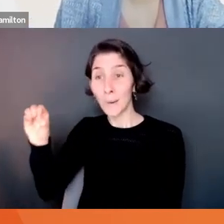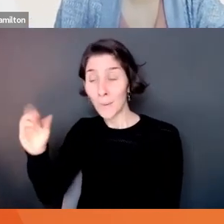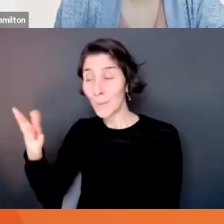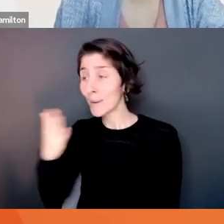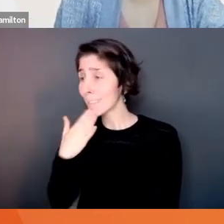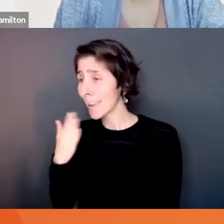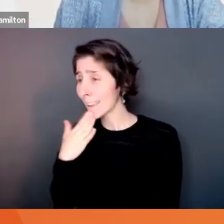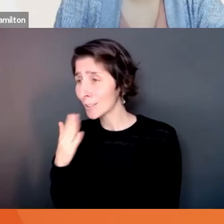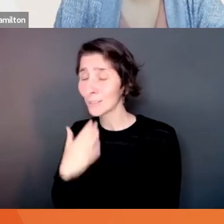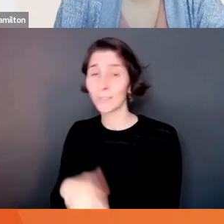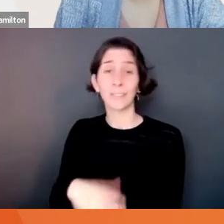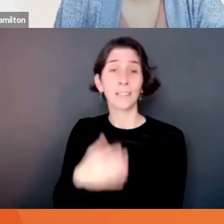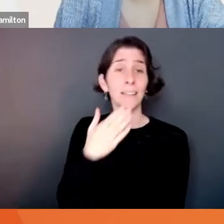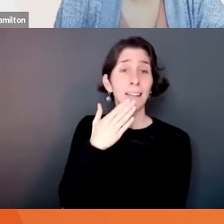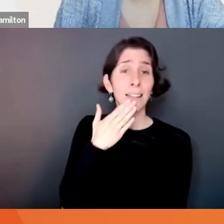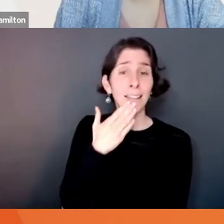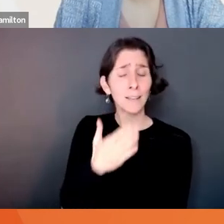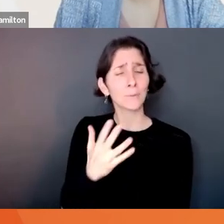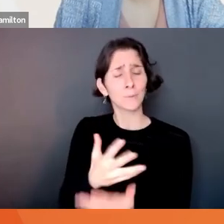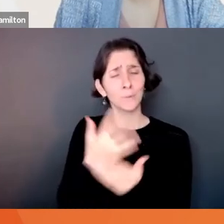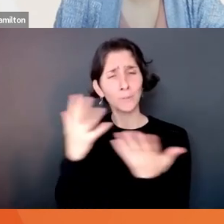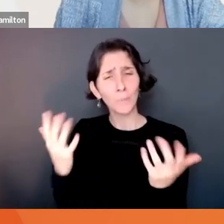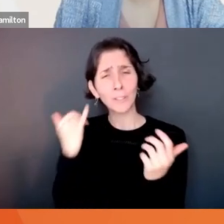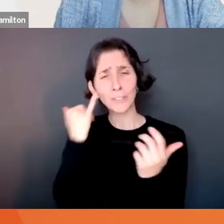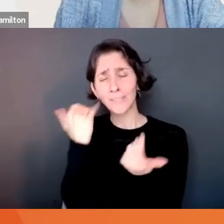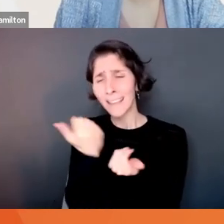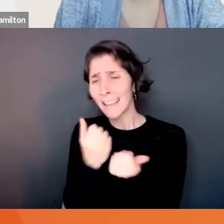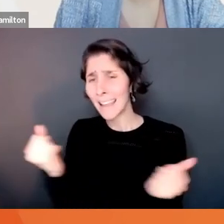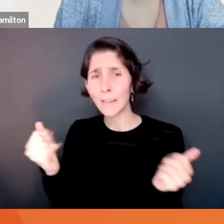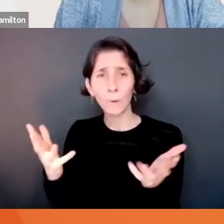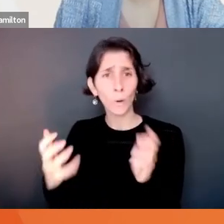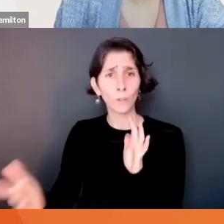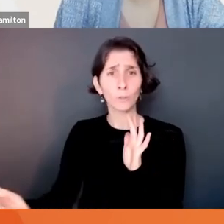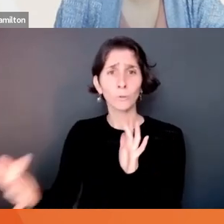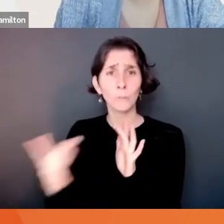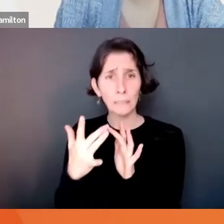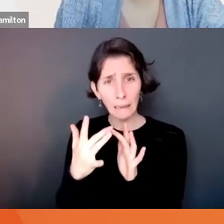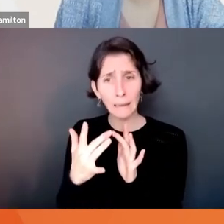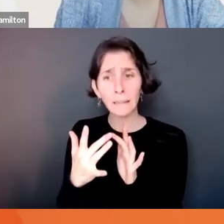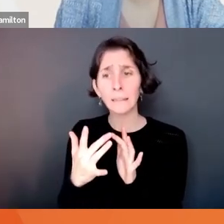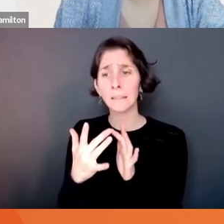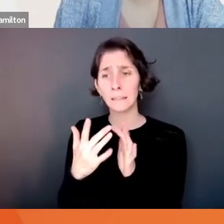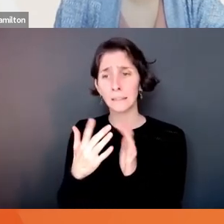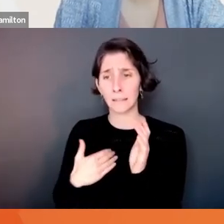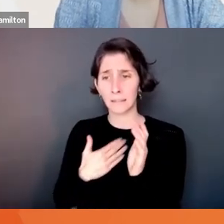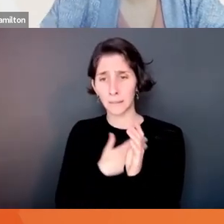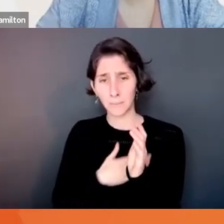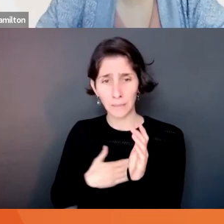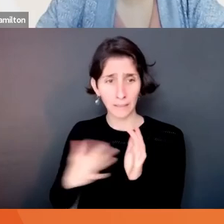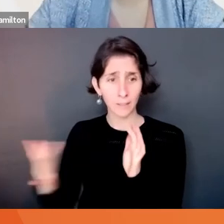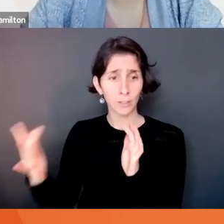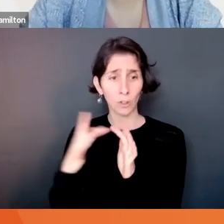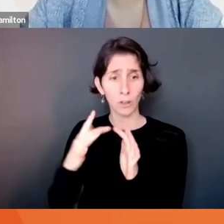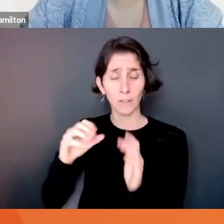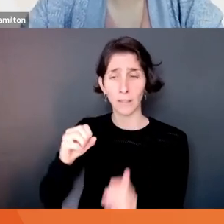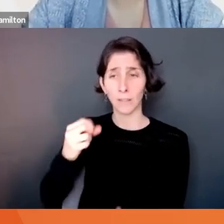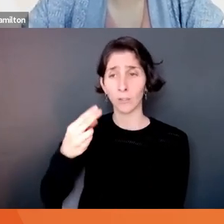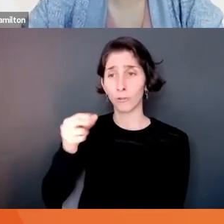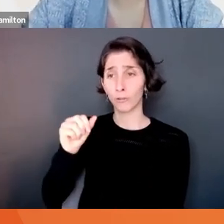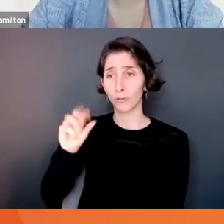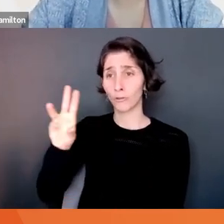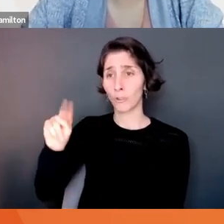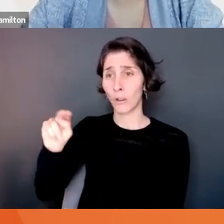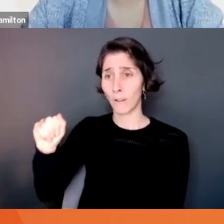so much. I really, if anybody wants to connect, then you can reach out to Shauna or myself through